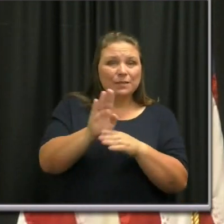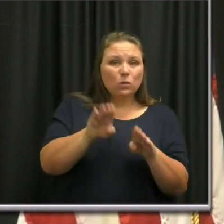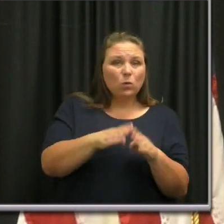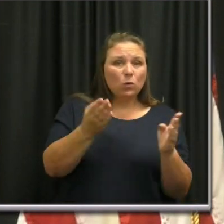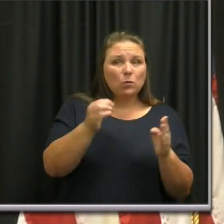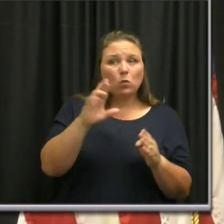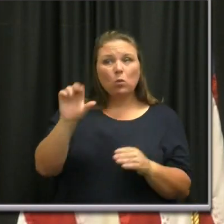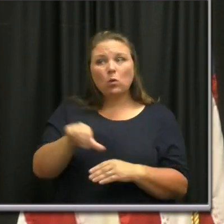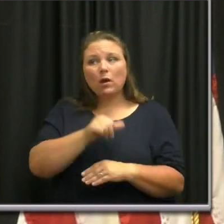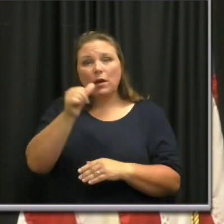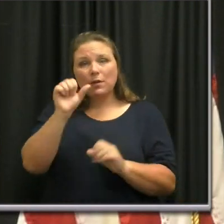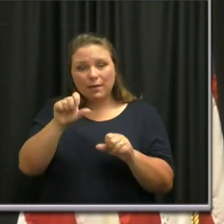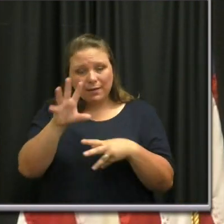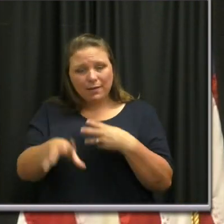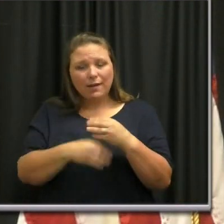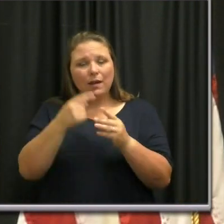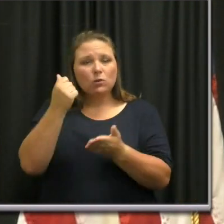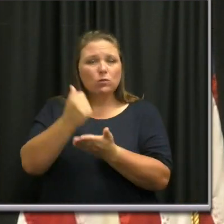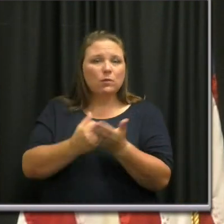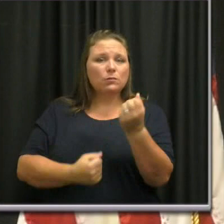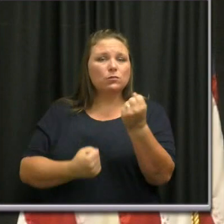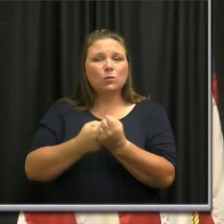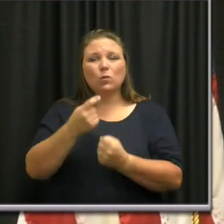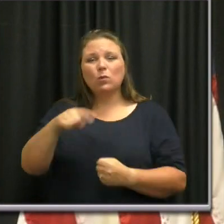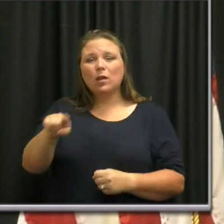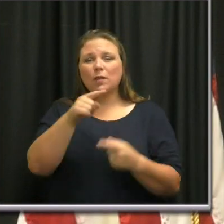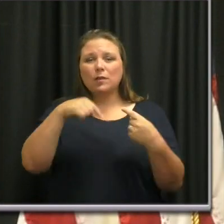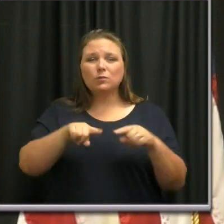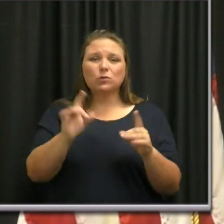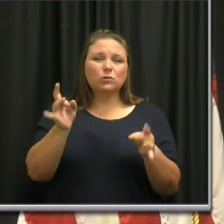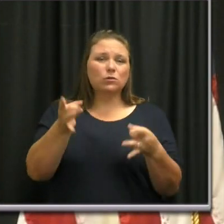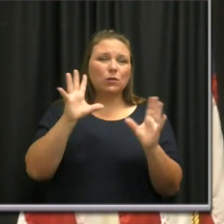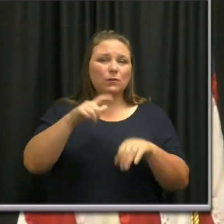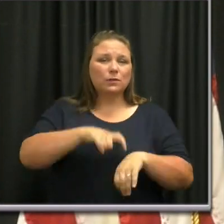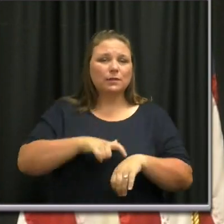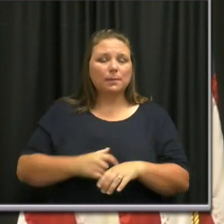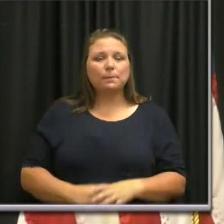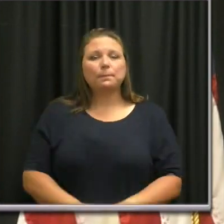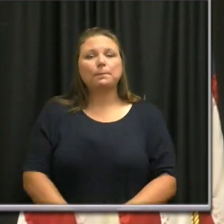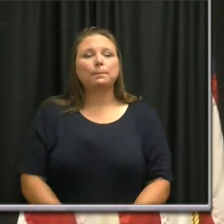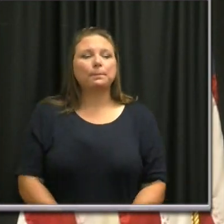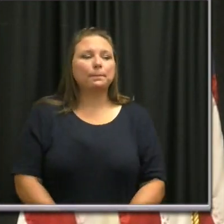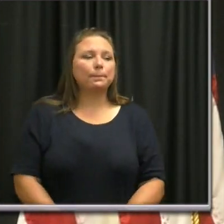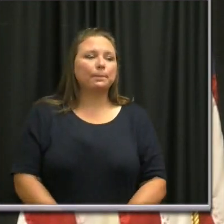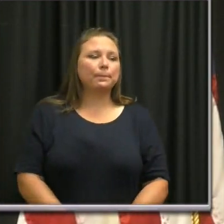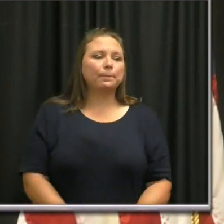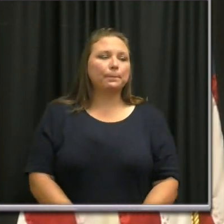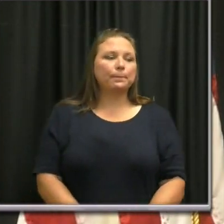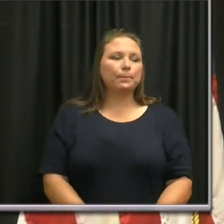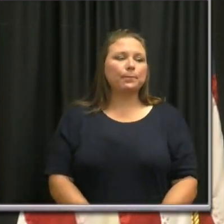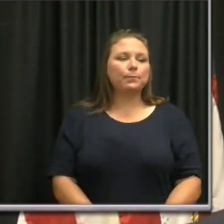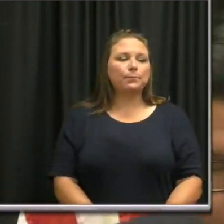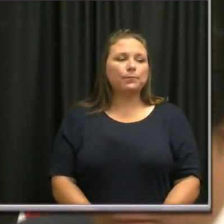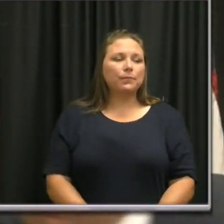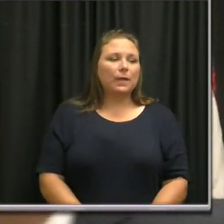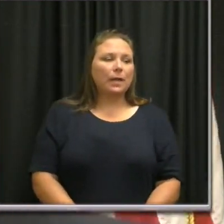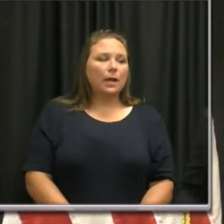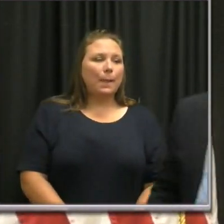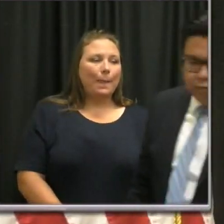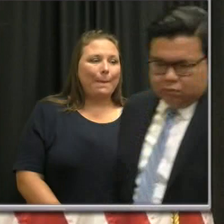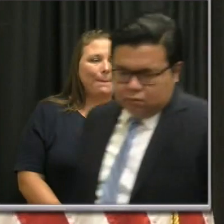anything else that they can be doing to kind of assist them during these times? Thank you. Thank you, Kathleen. Mayor Cooper.